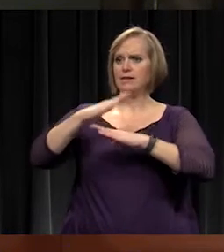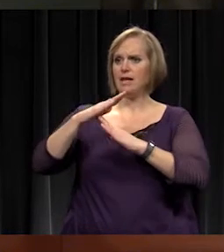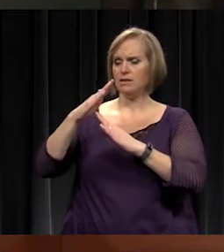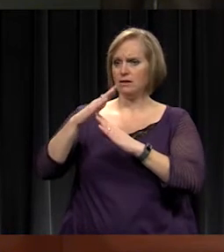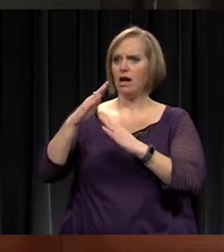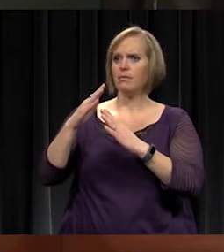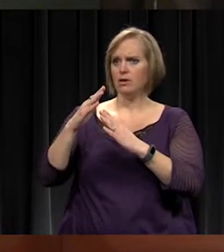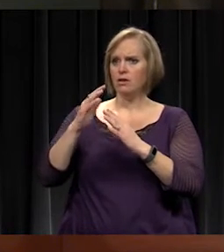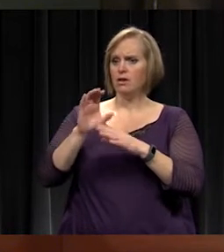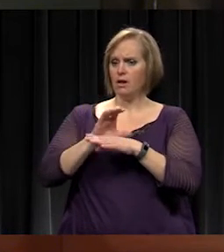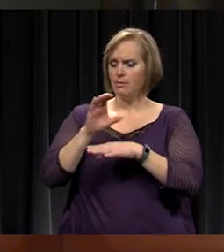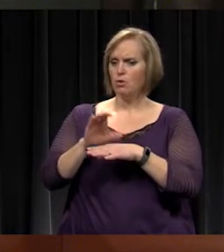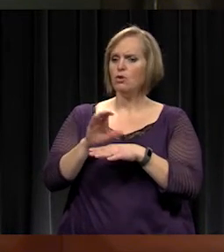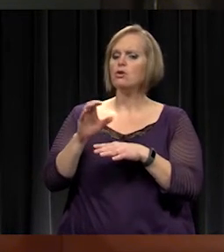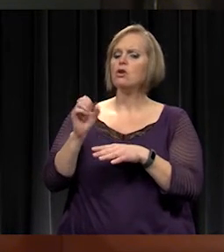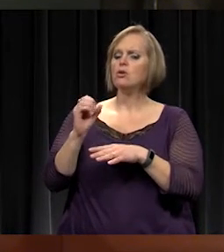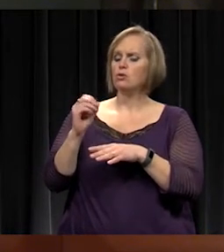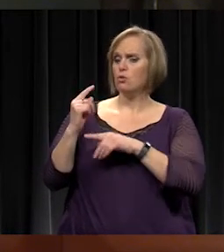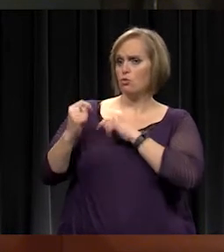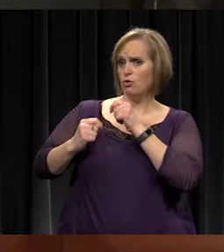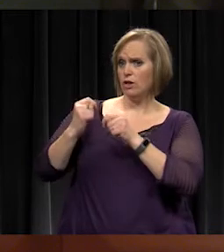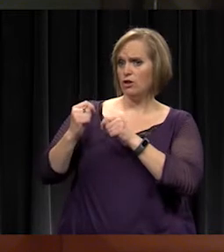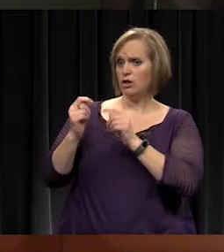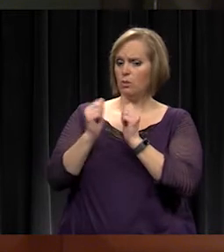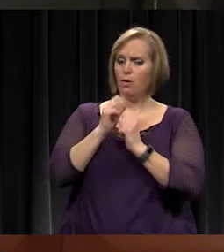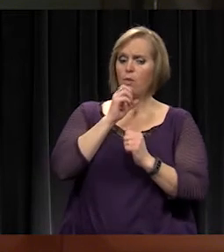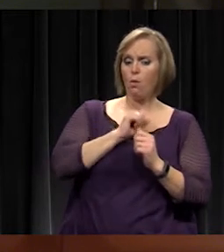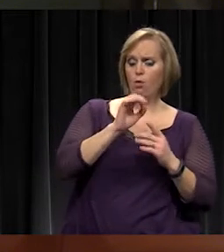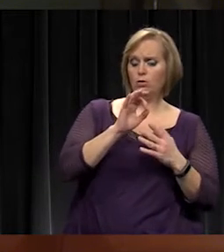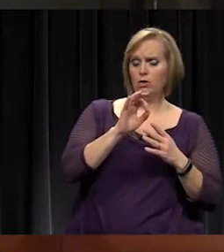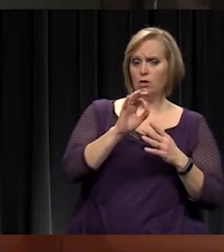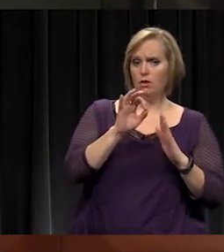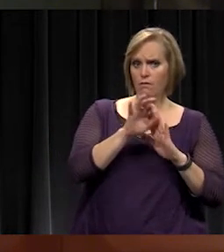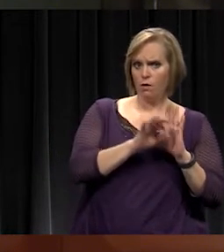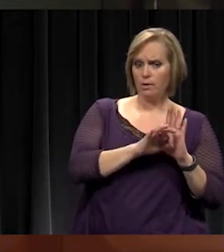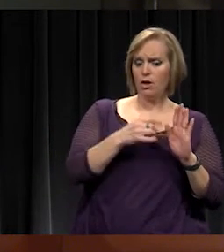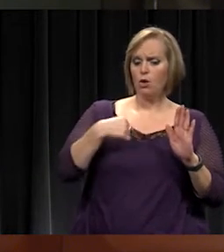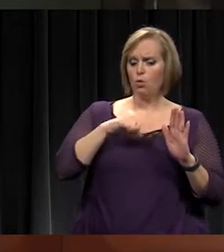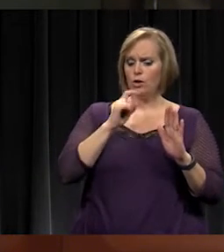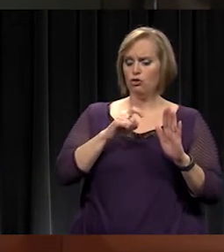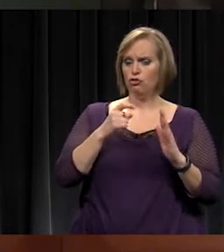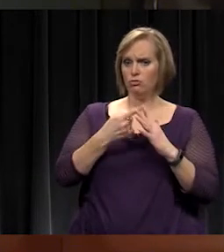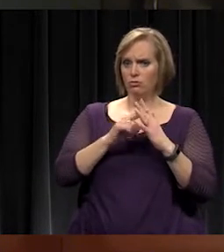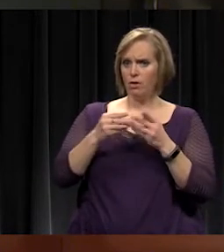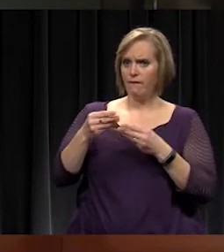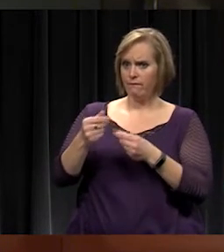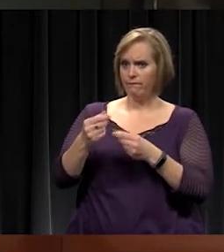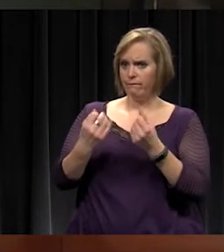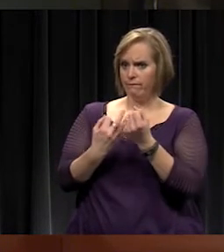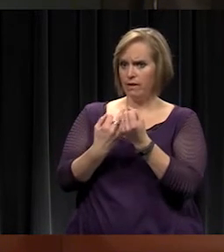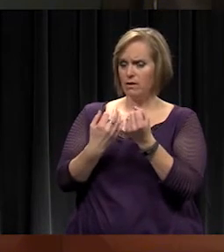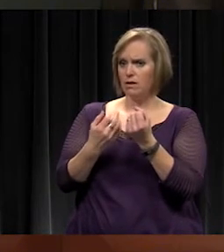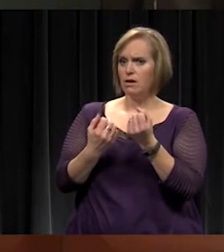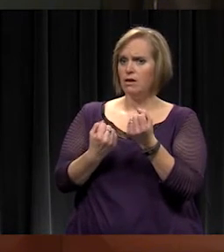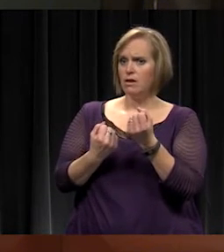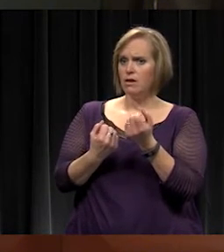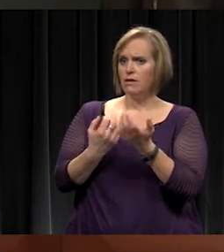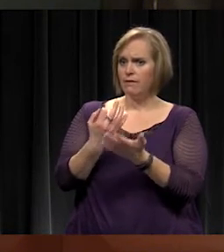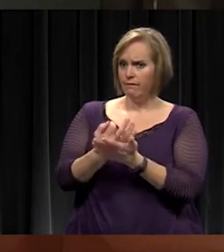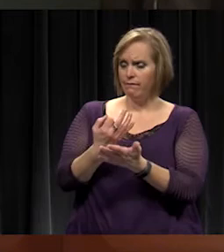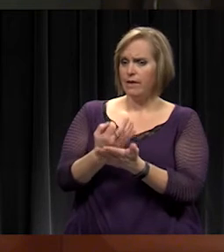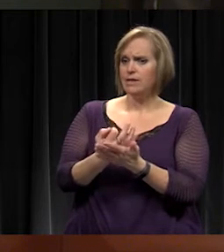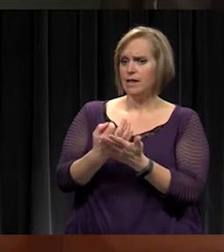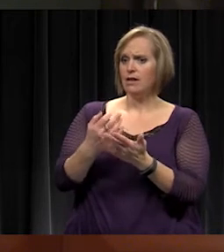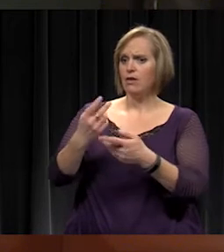old formula, we would then, I would assume that we would then start funding the replacement cycles under capital outlay then, not